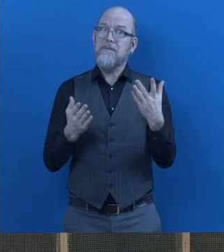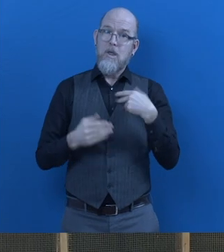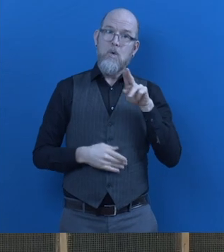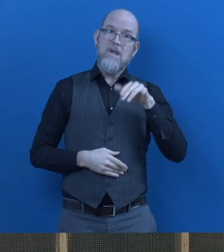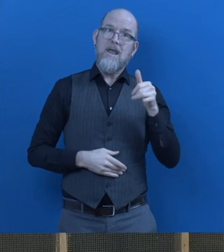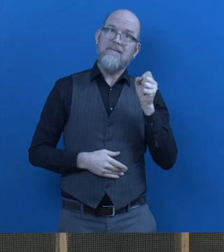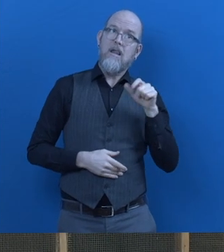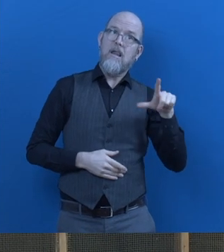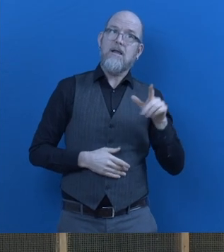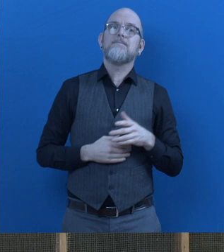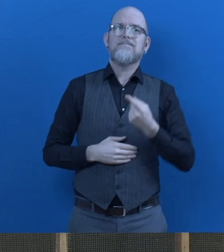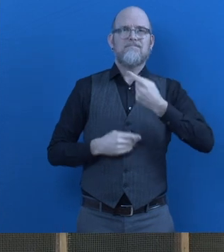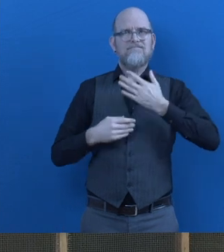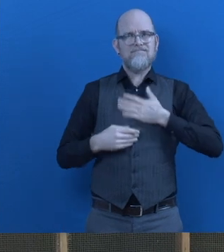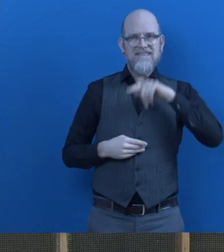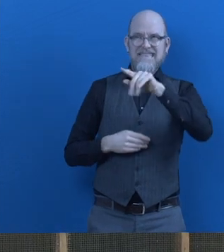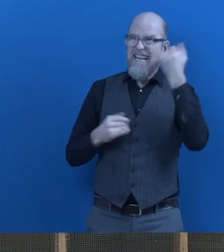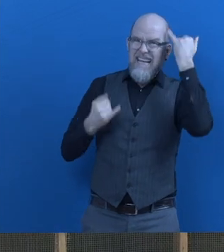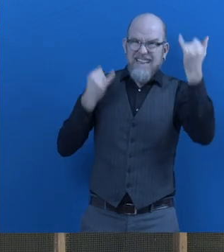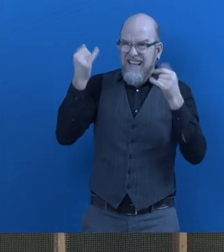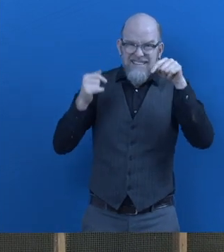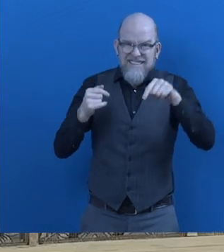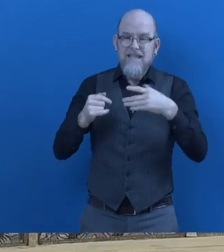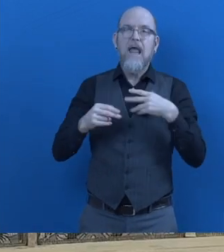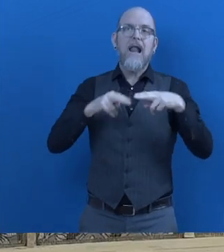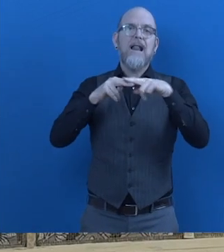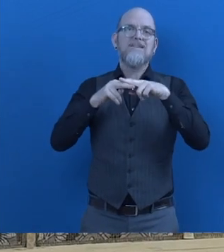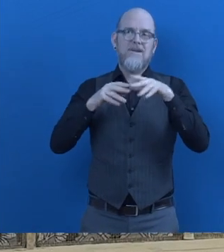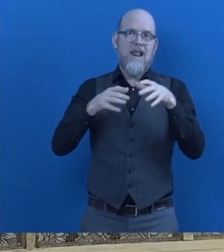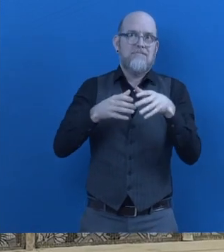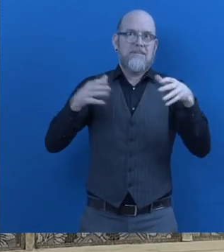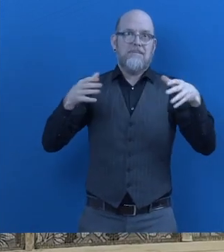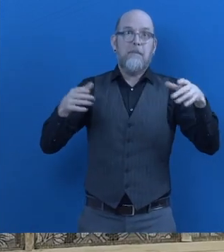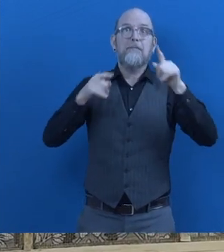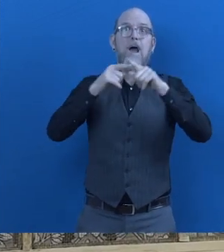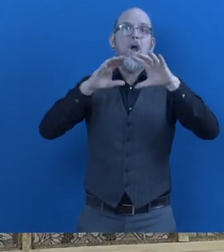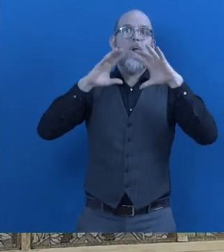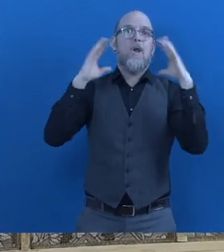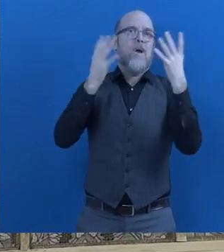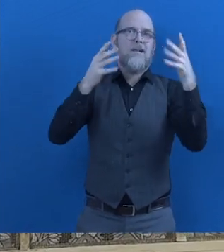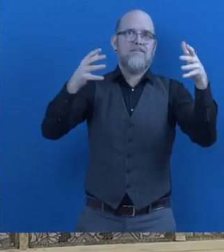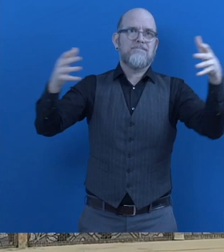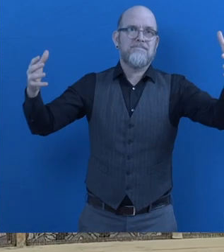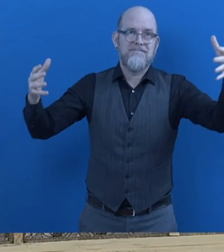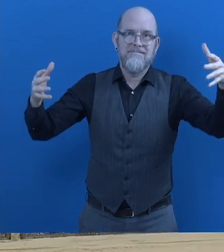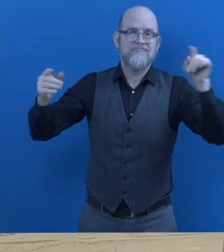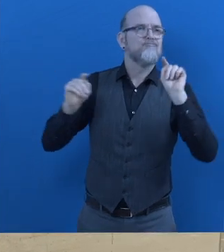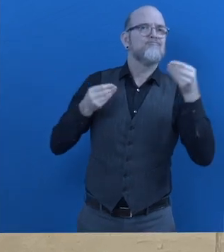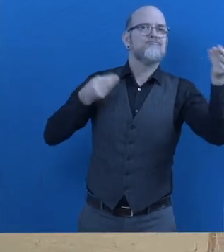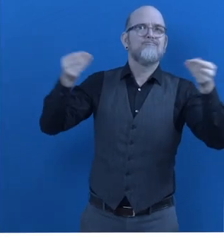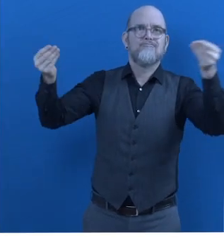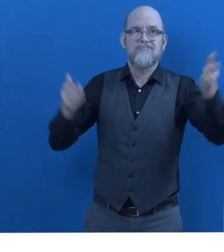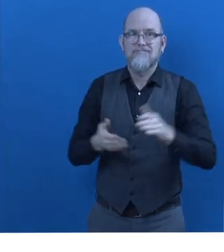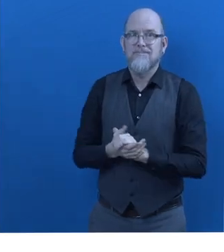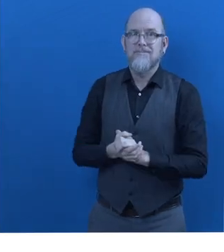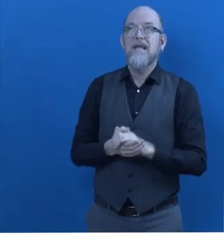we are looking to promote this idea at larger level at national level or the globally thank you very much